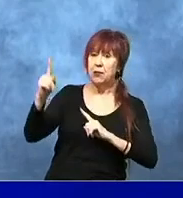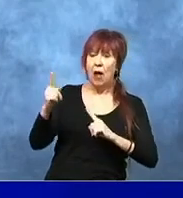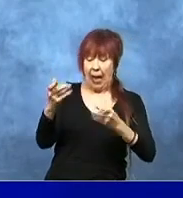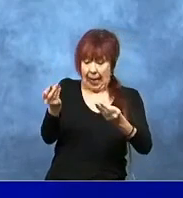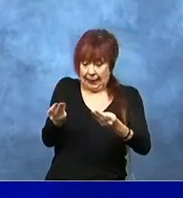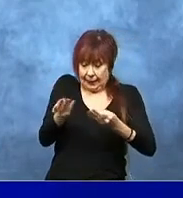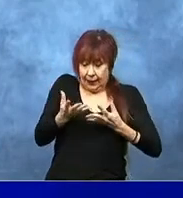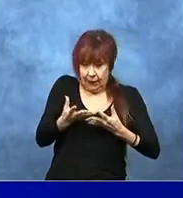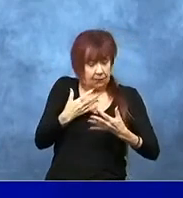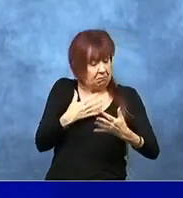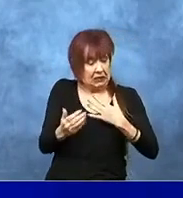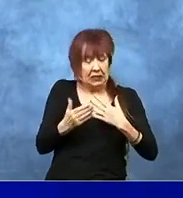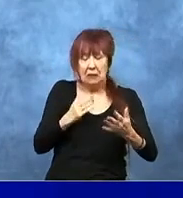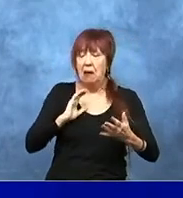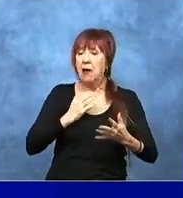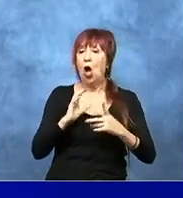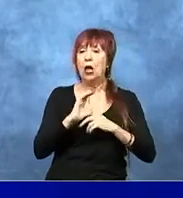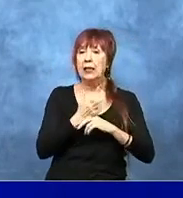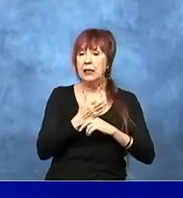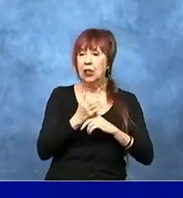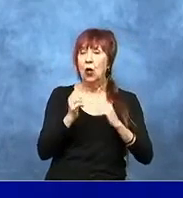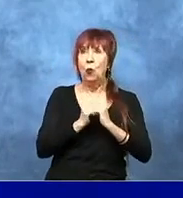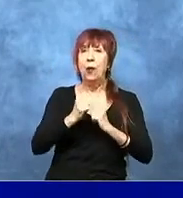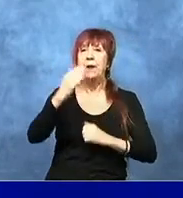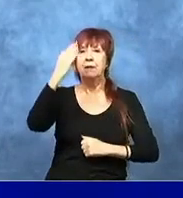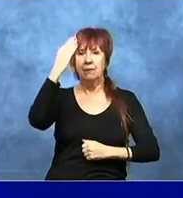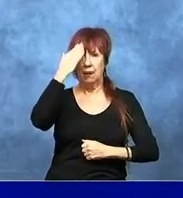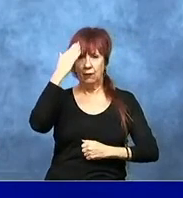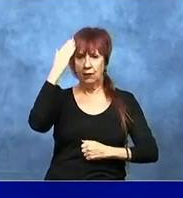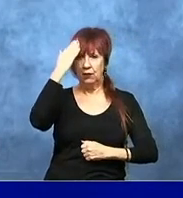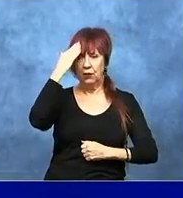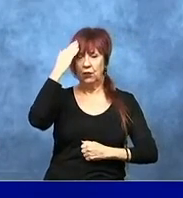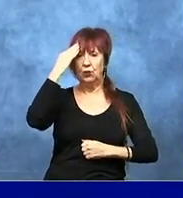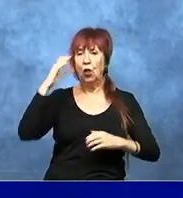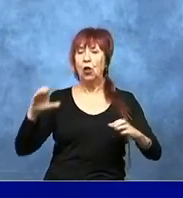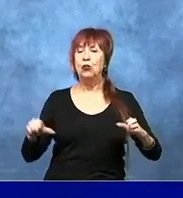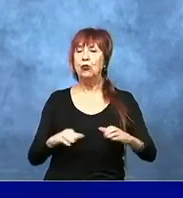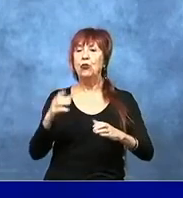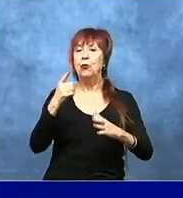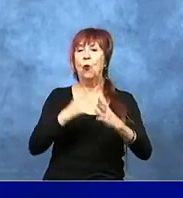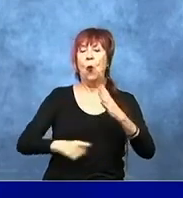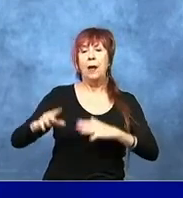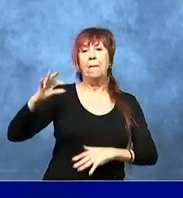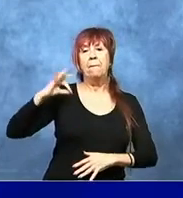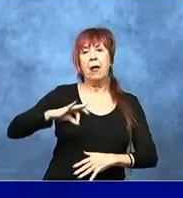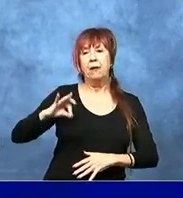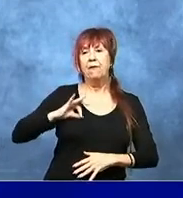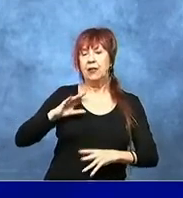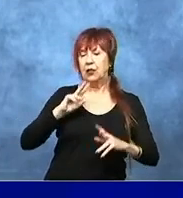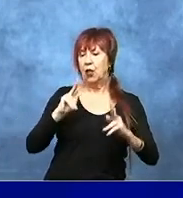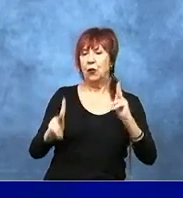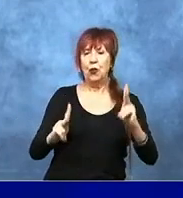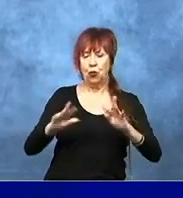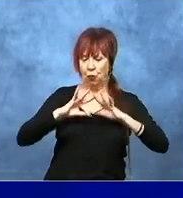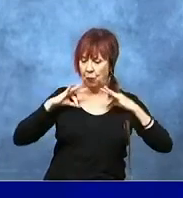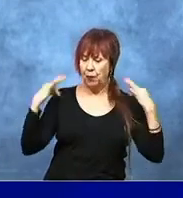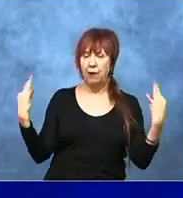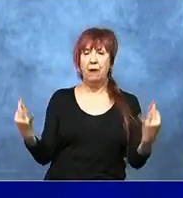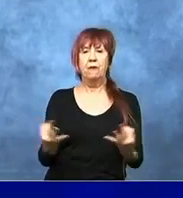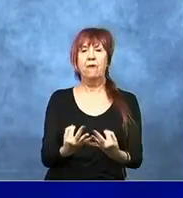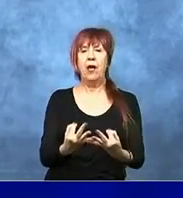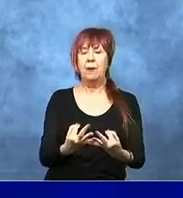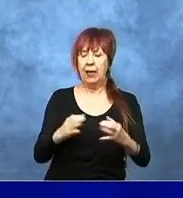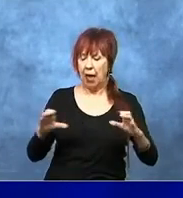regardless of our condition, with consciousness to do what benefits the human family and do